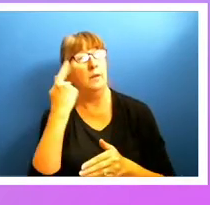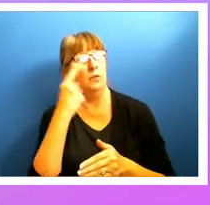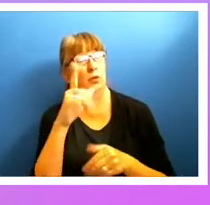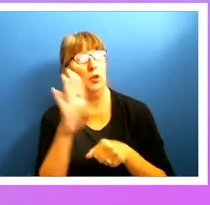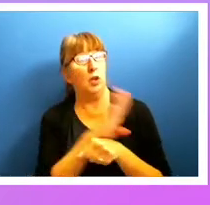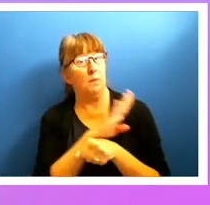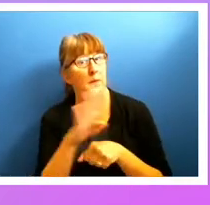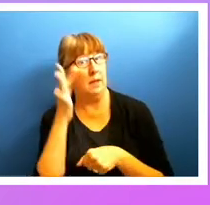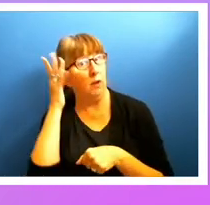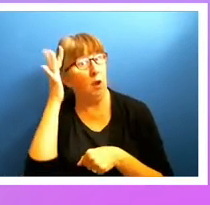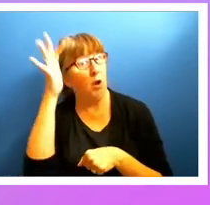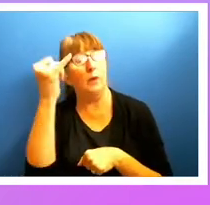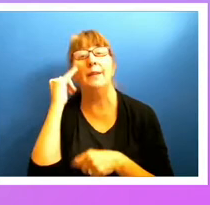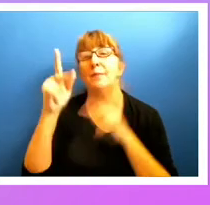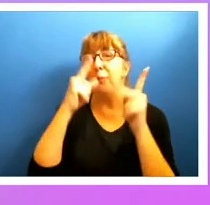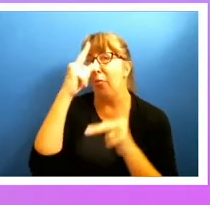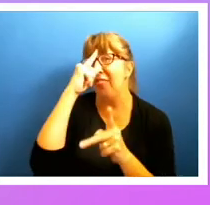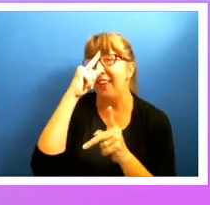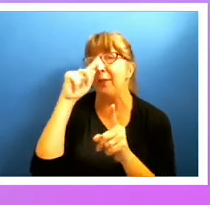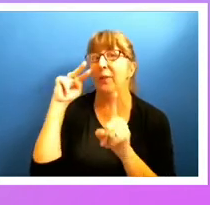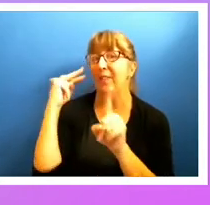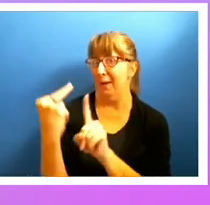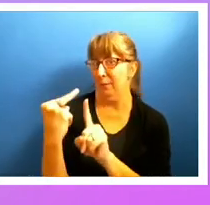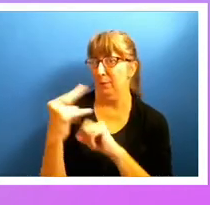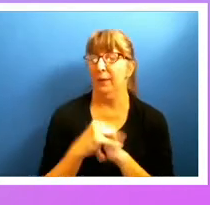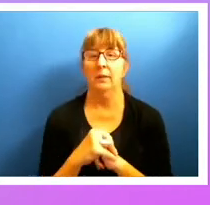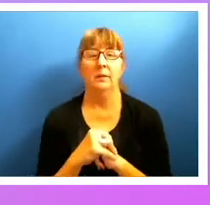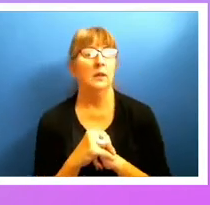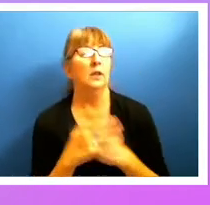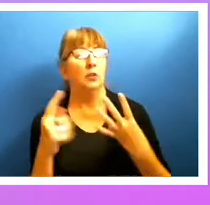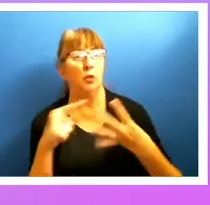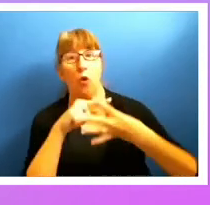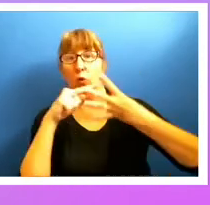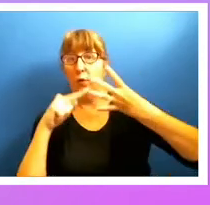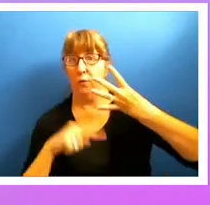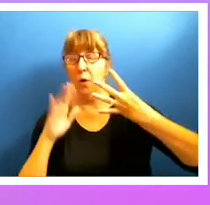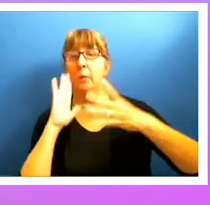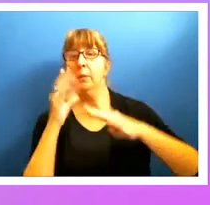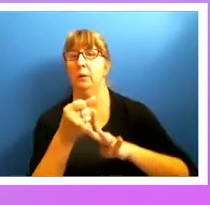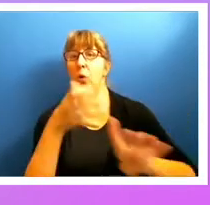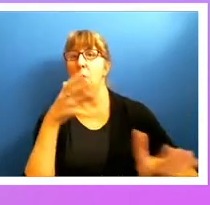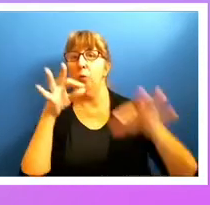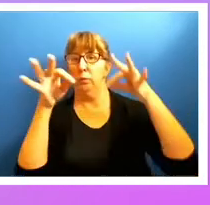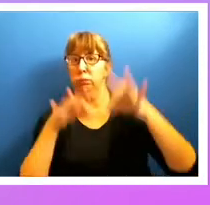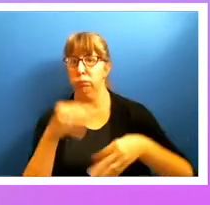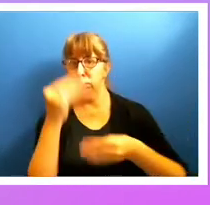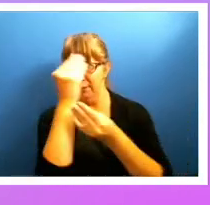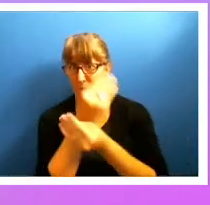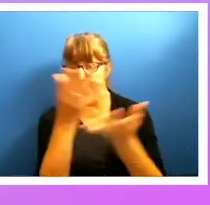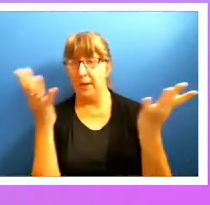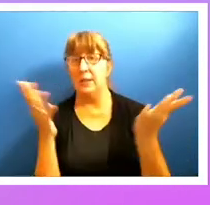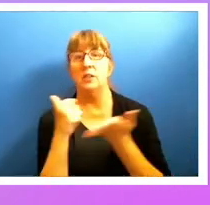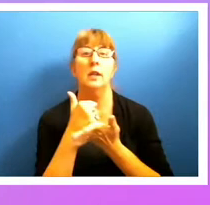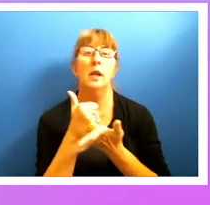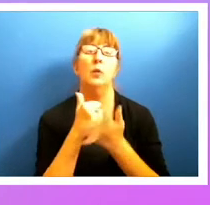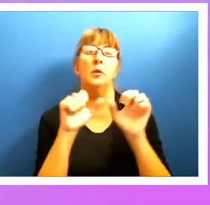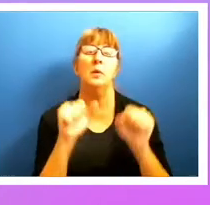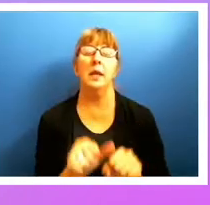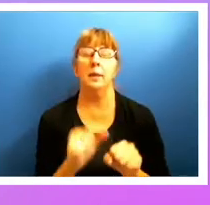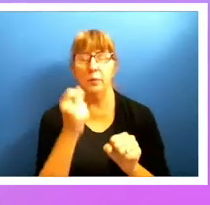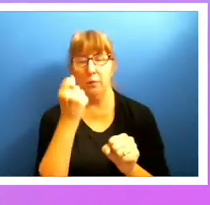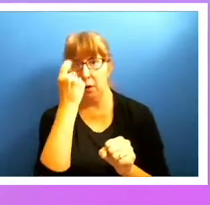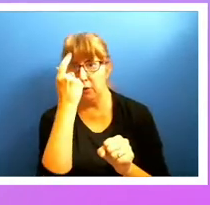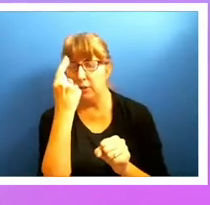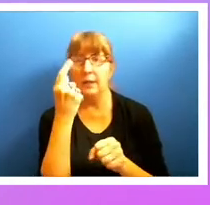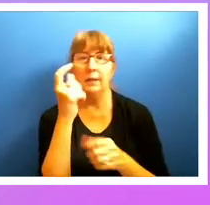think in those terms. So those four things that we're going to go through, give you some information, help you be able to put together some business